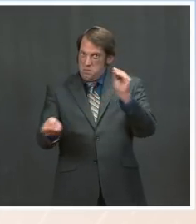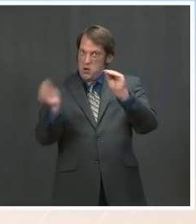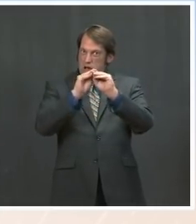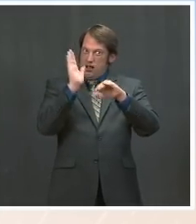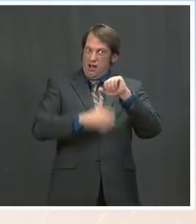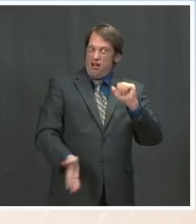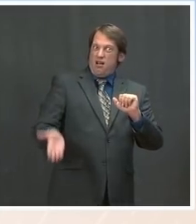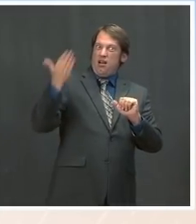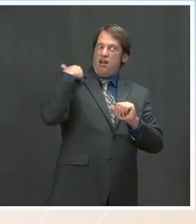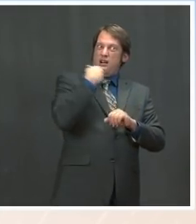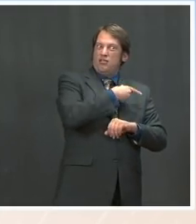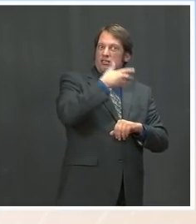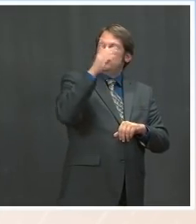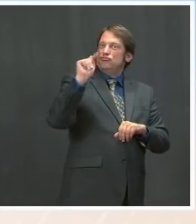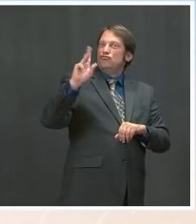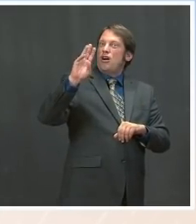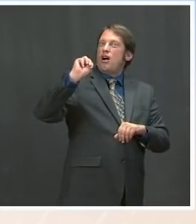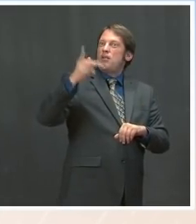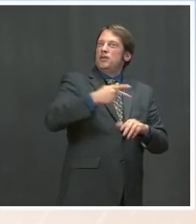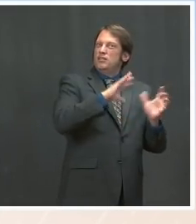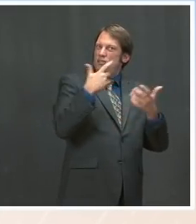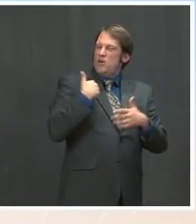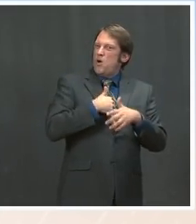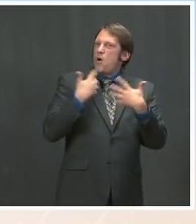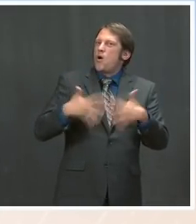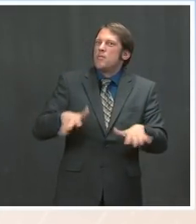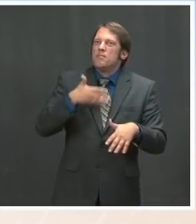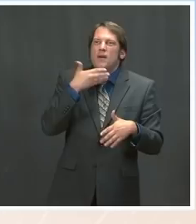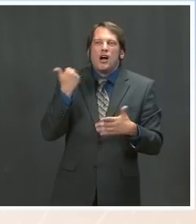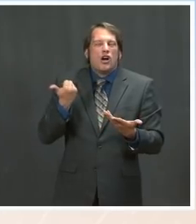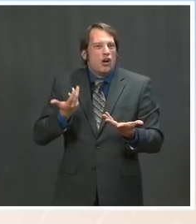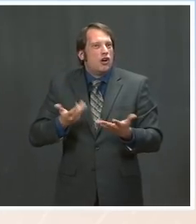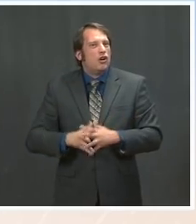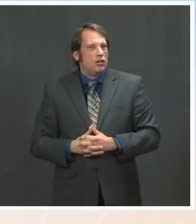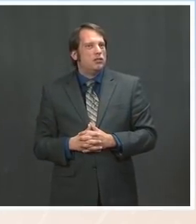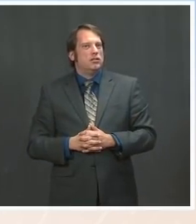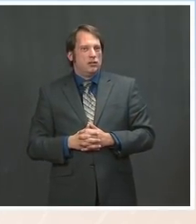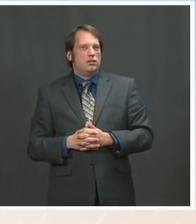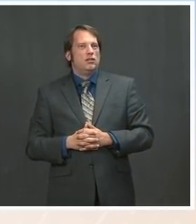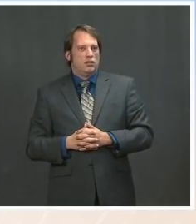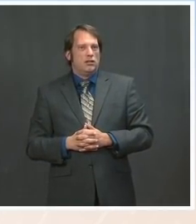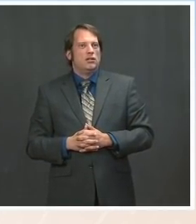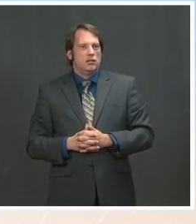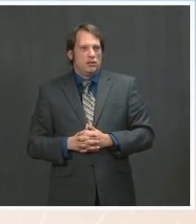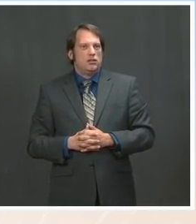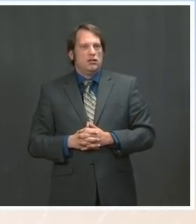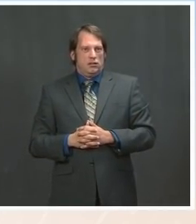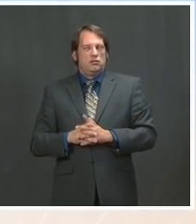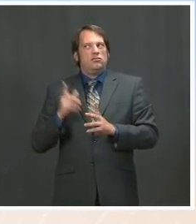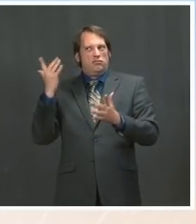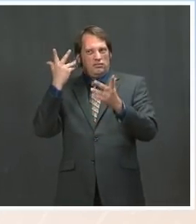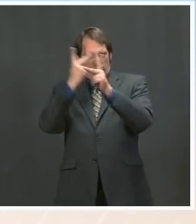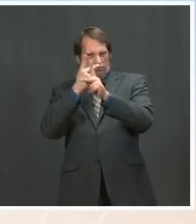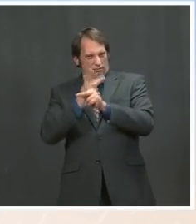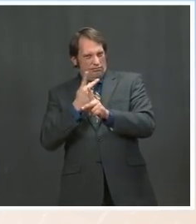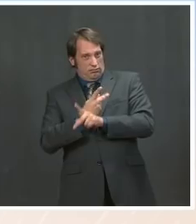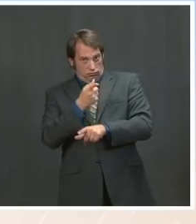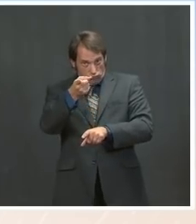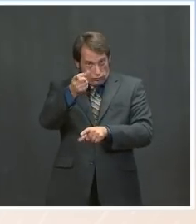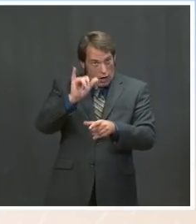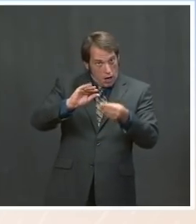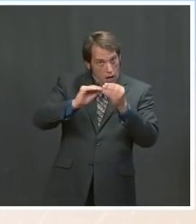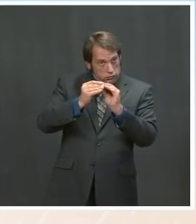we're going to put out a — we're going to put out a number — he will put out a number — in advance of May 15th. The But you say it's